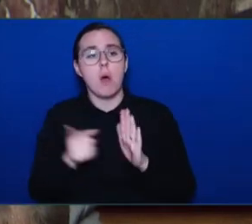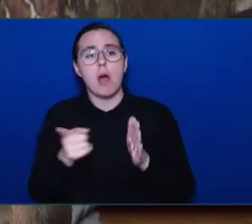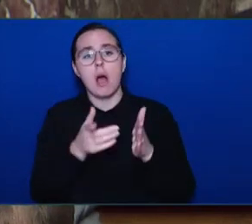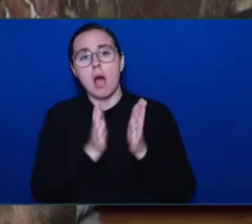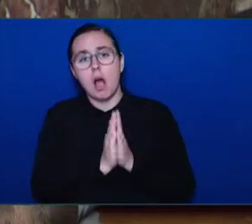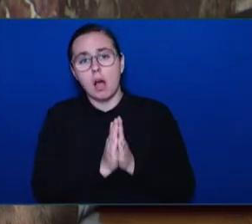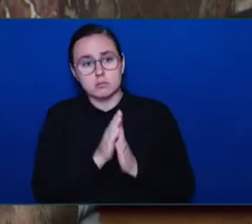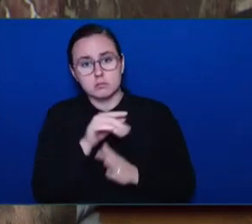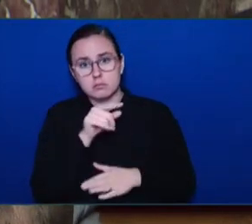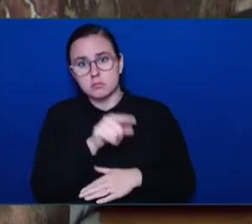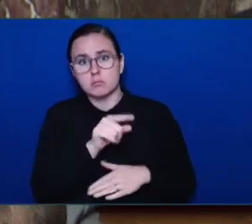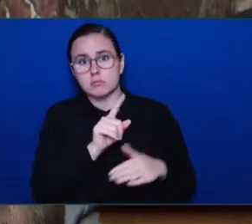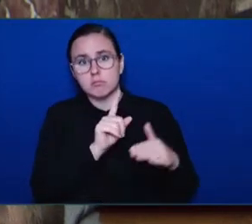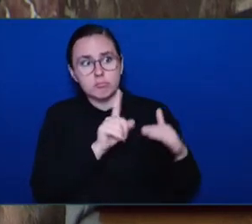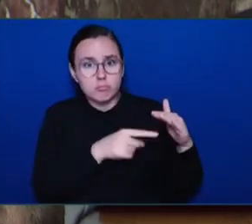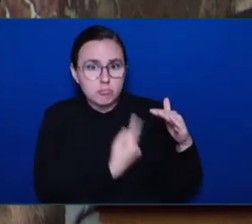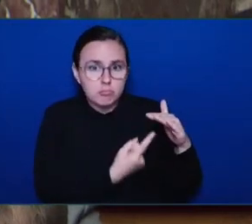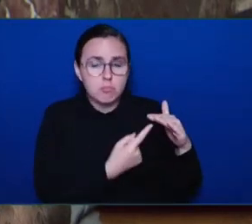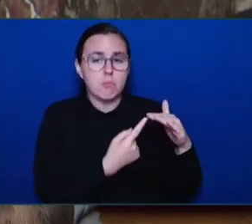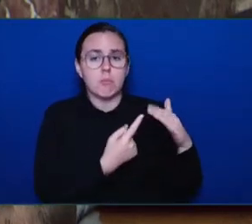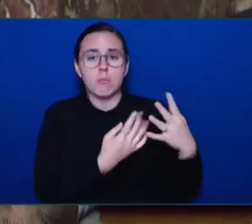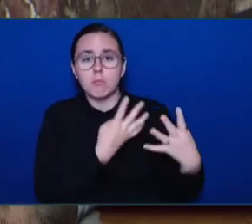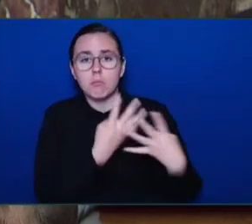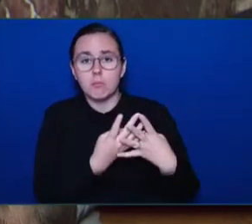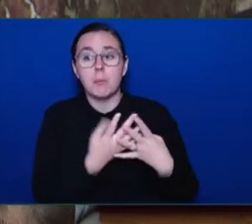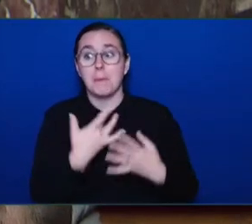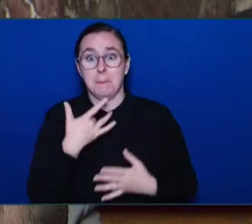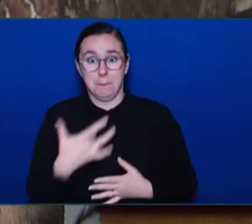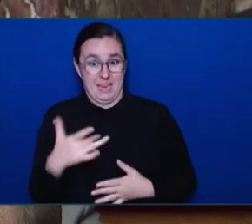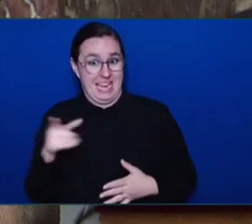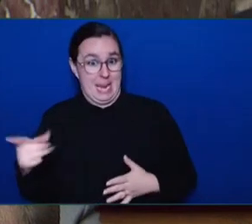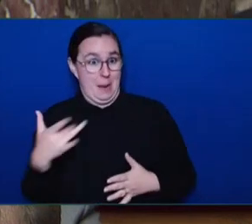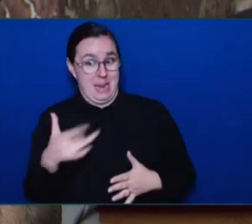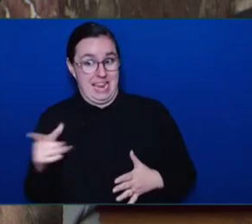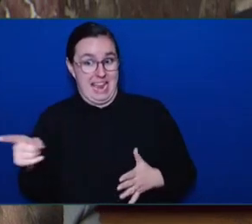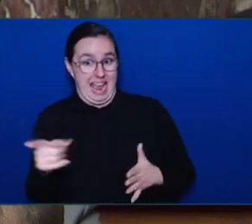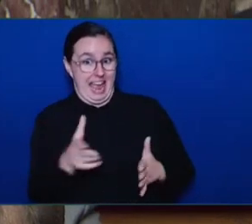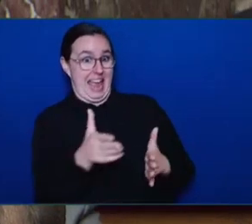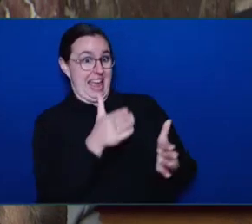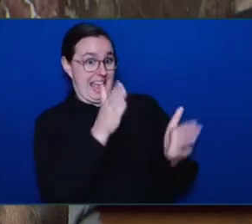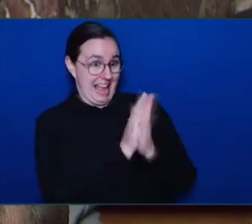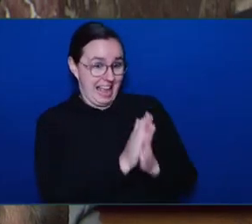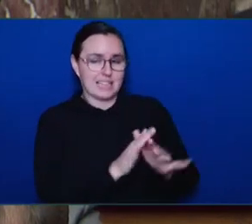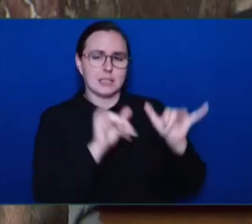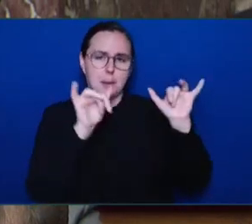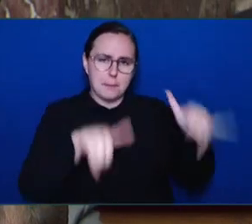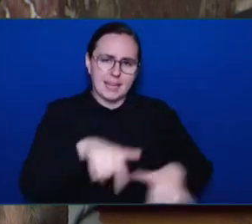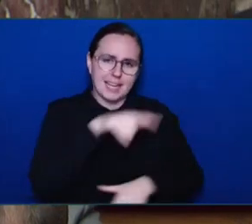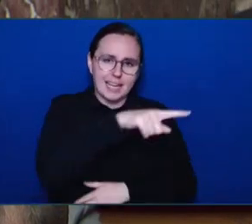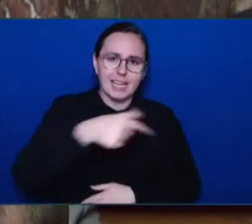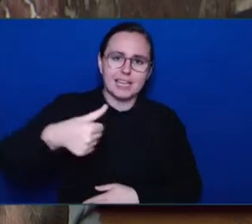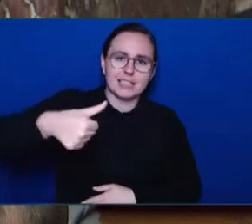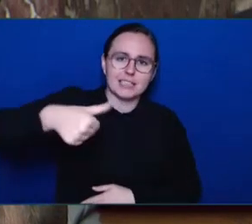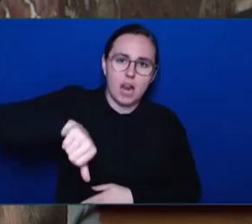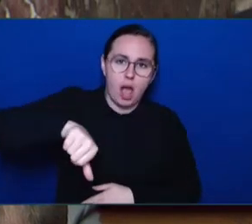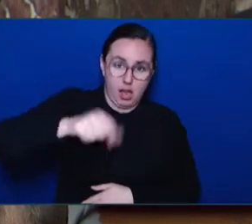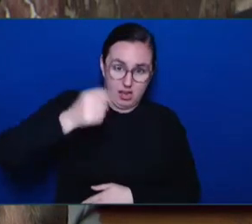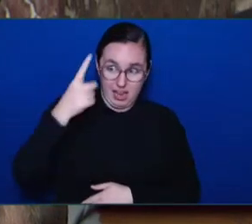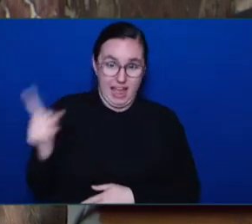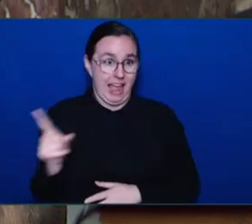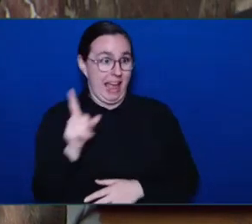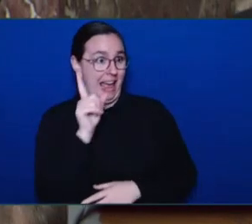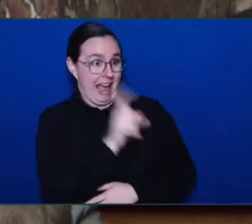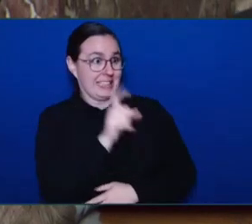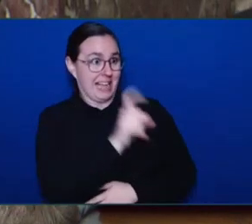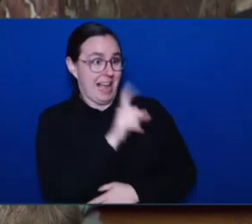It's the law of the land under the criminal code which is federal government. We're joining provinces across this country we're also seeing a rise and repeat violent offenders